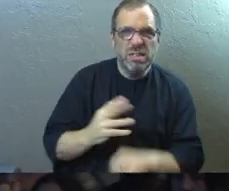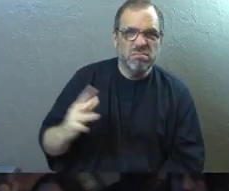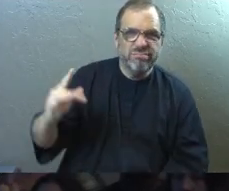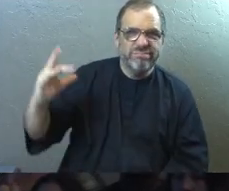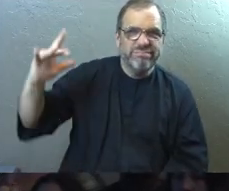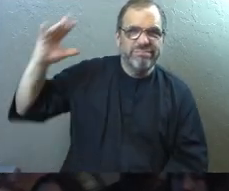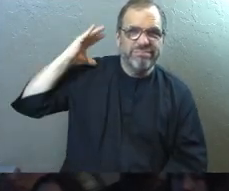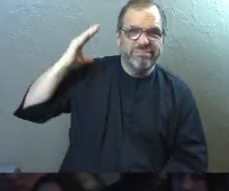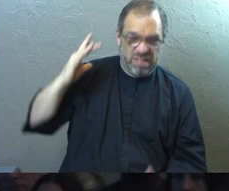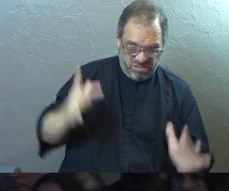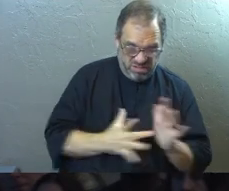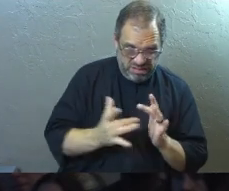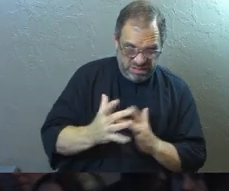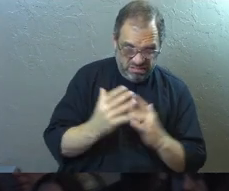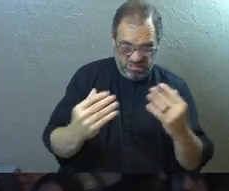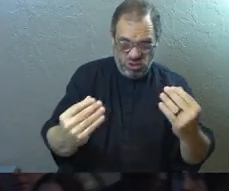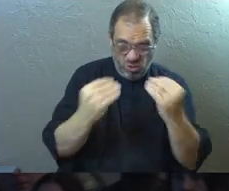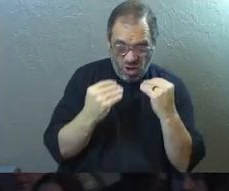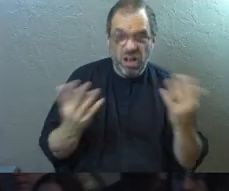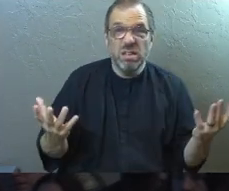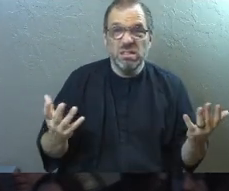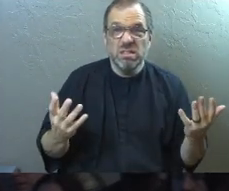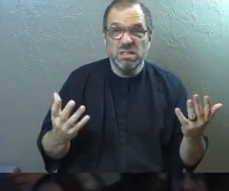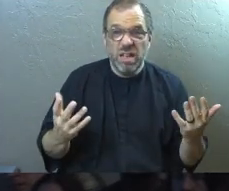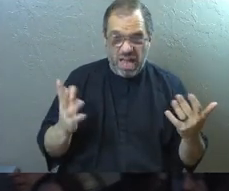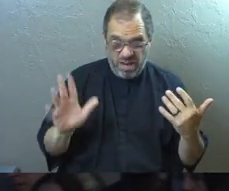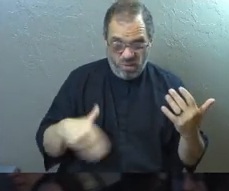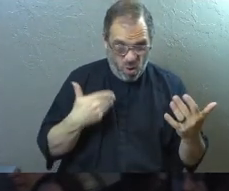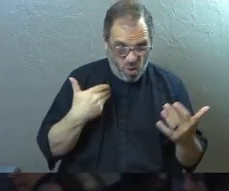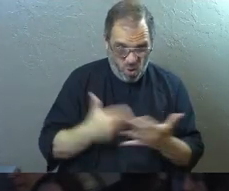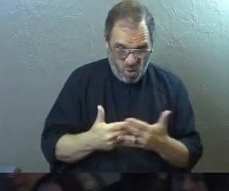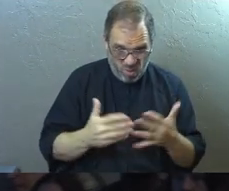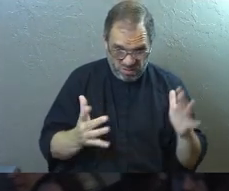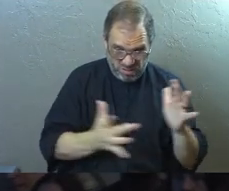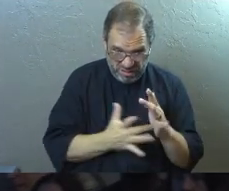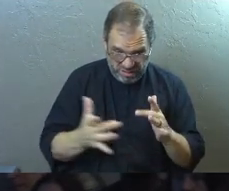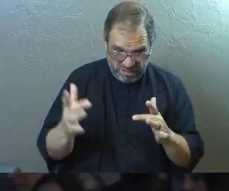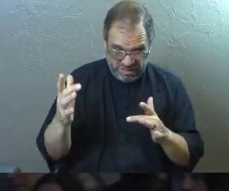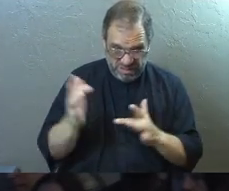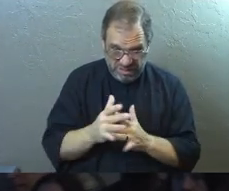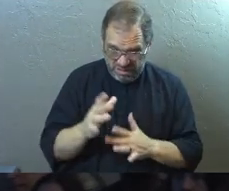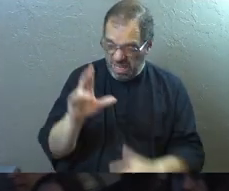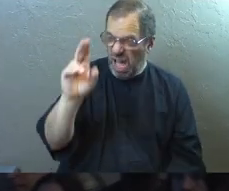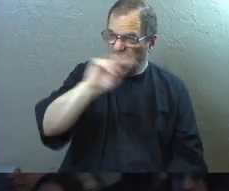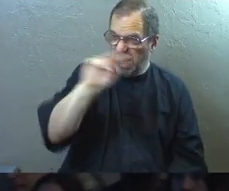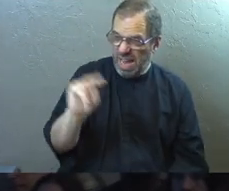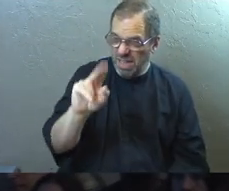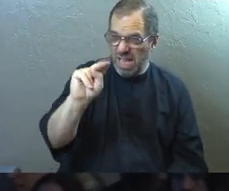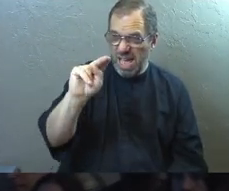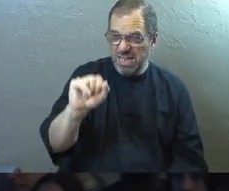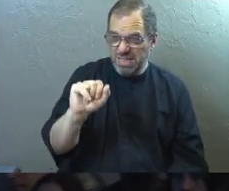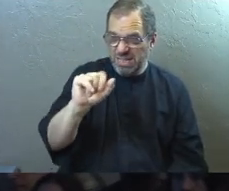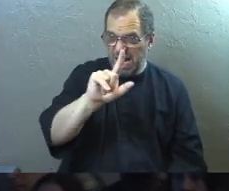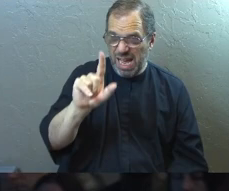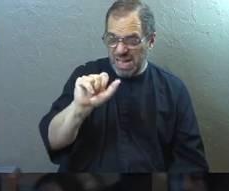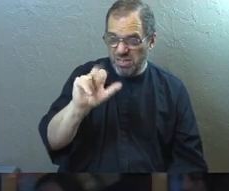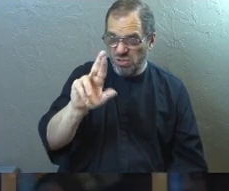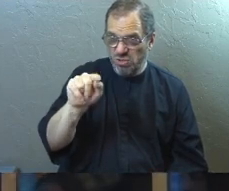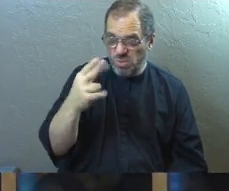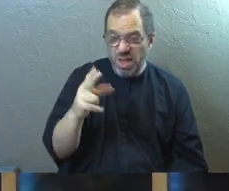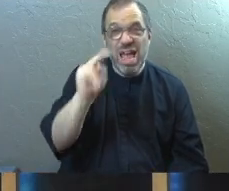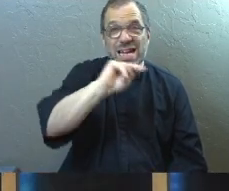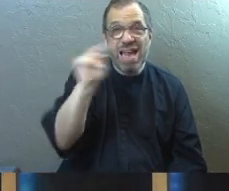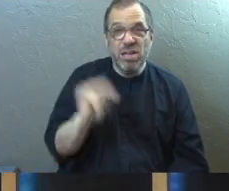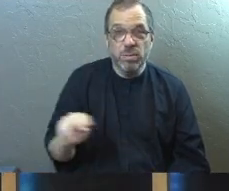that we've had Jesus's teaching. And of all the things that Jesus Christ of Nazareth ever taught that has